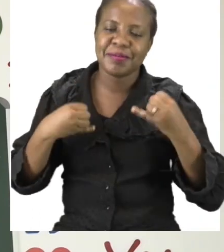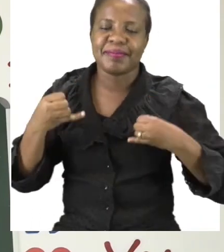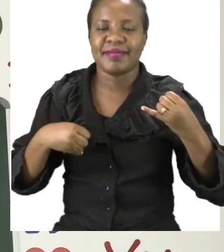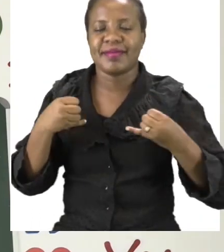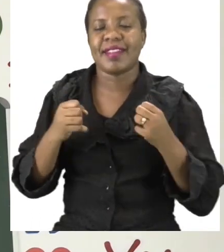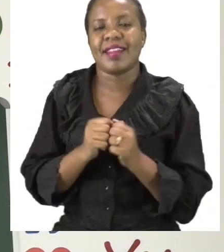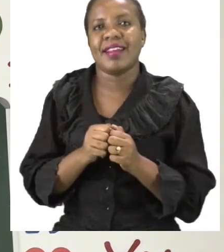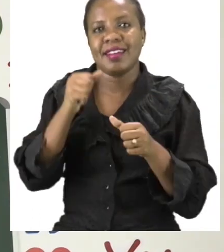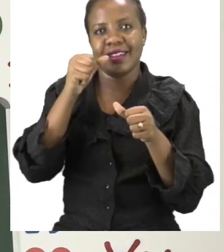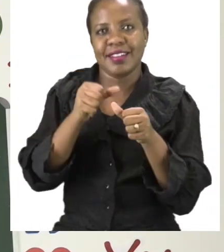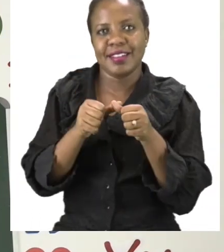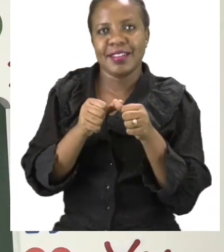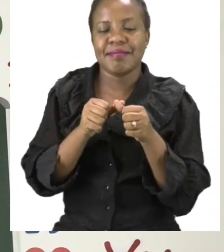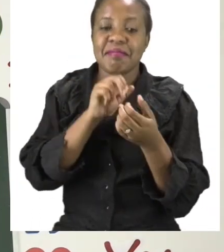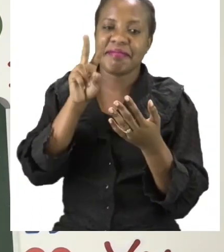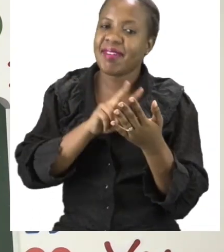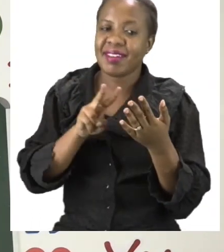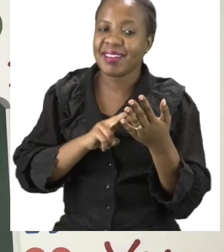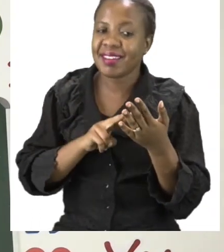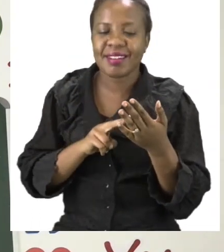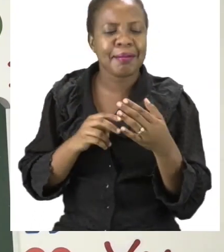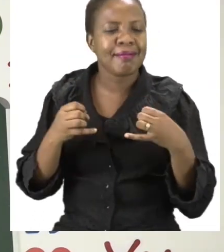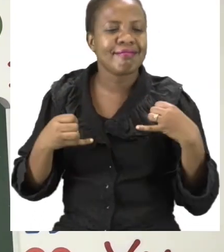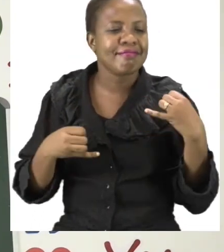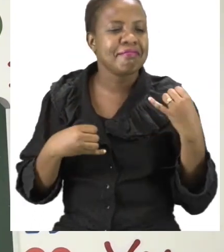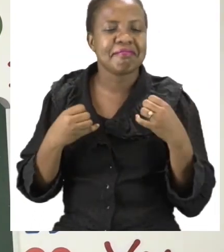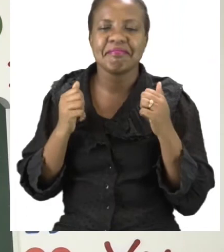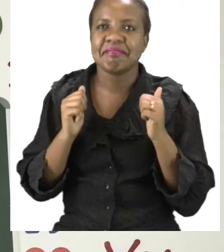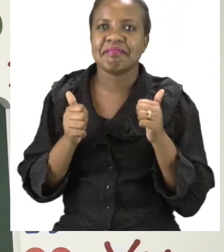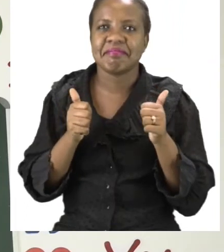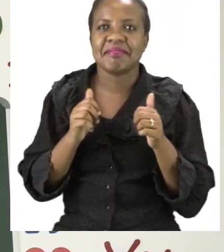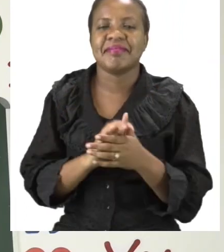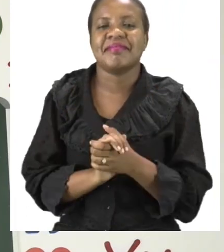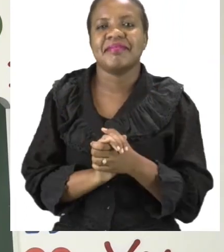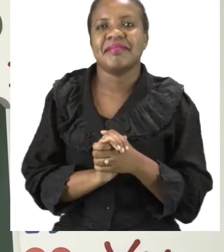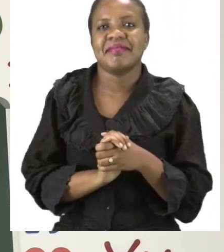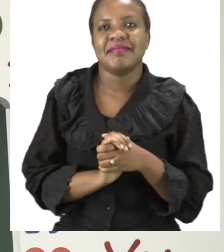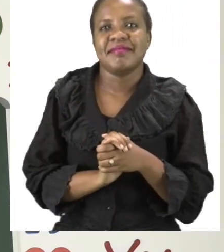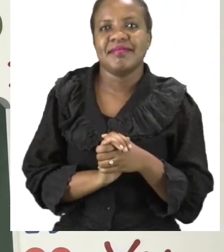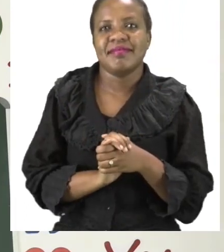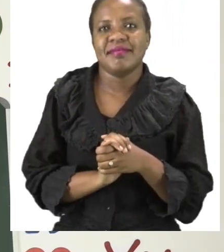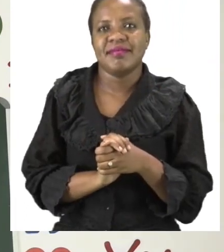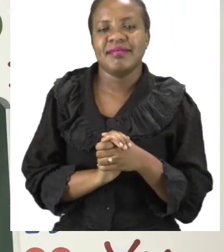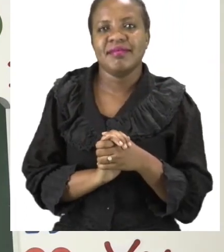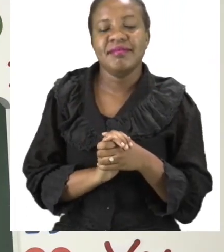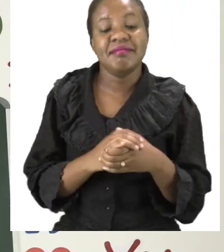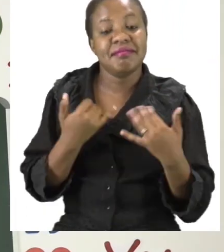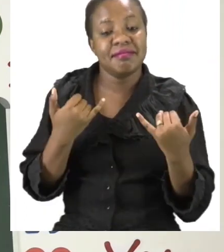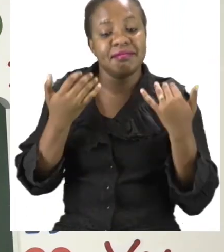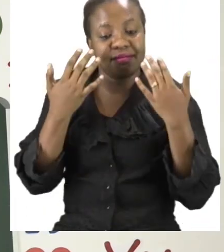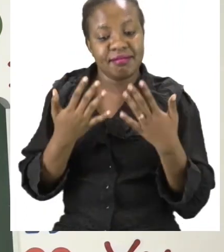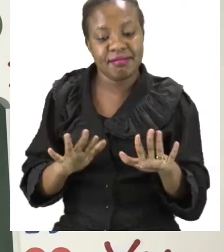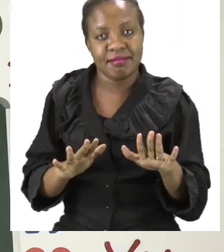can be so much fun, especially if you change your voice. Now that we are done, it is